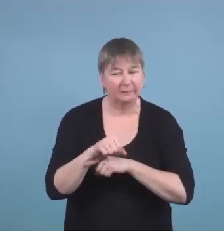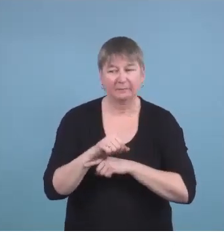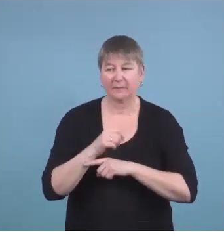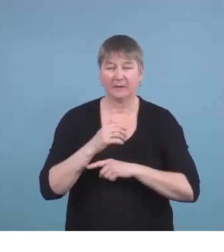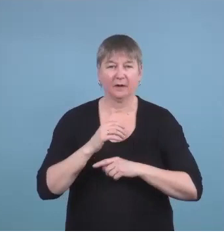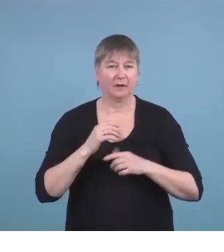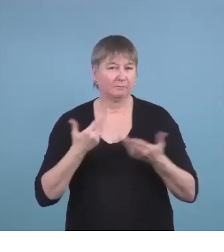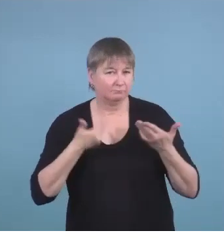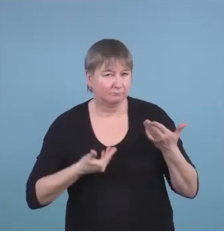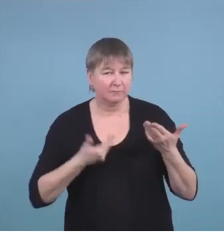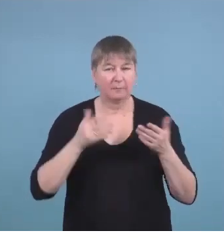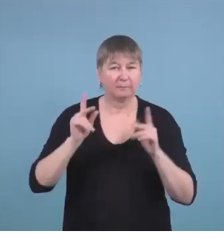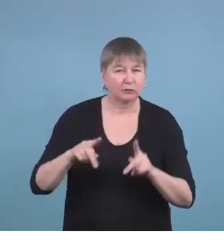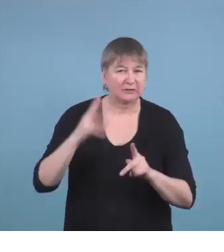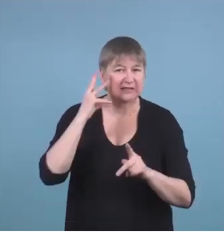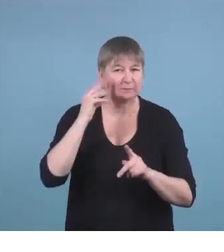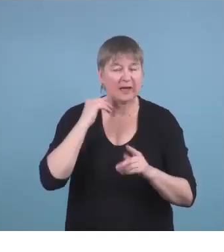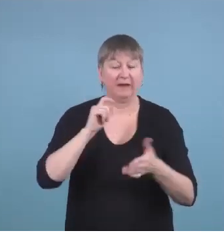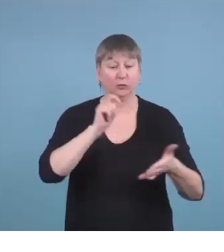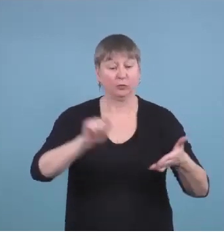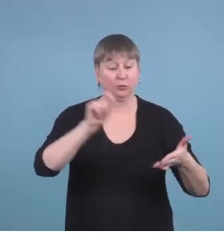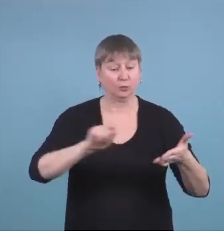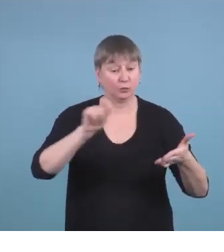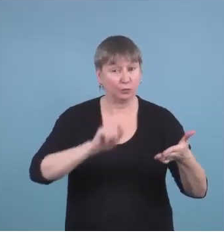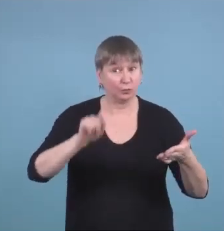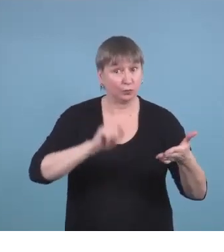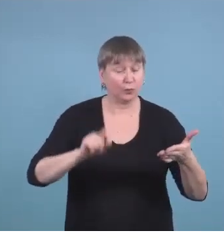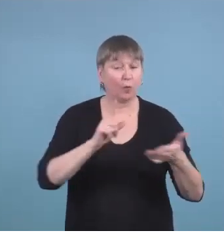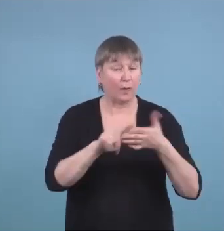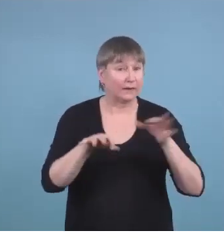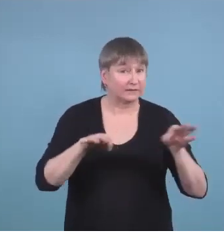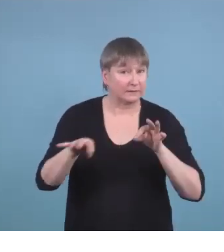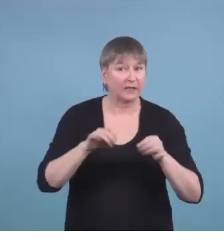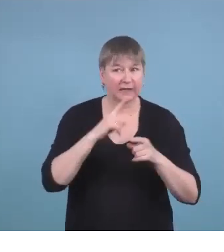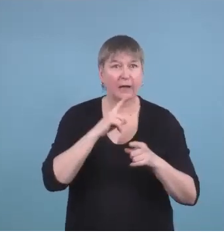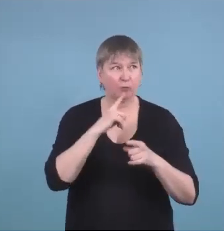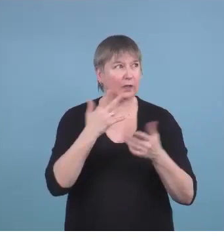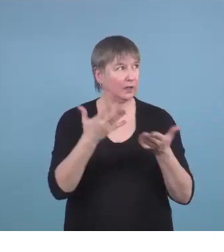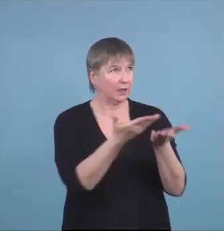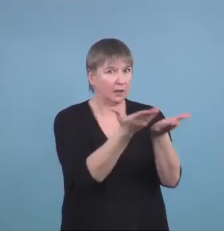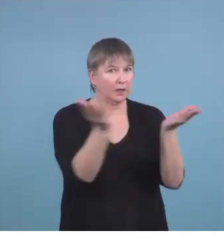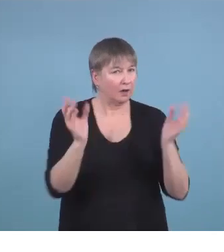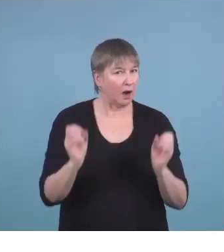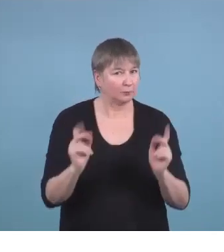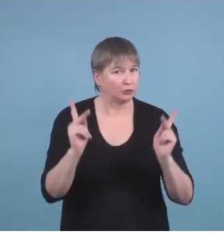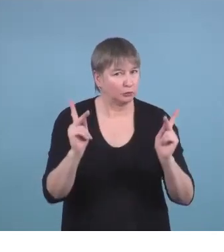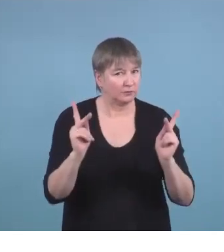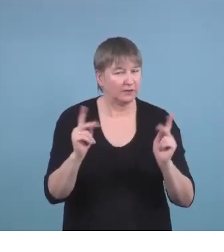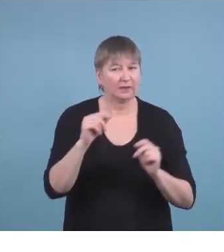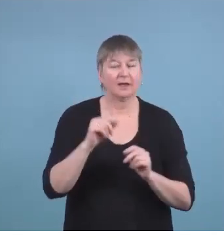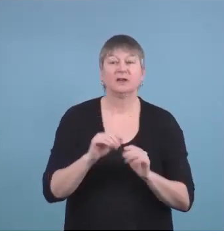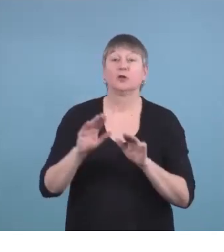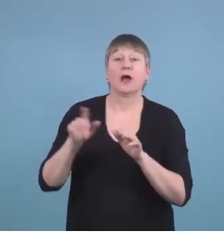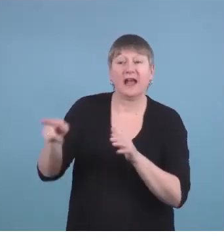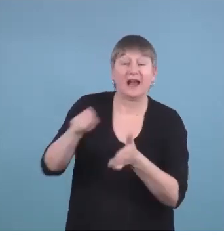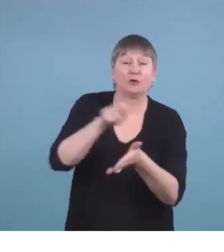can really open up some doors. And how to word it in positive